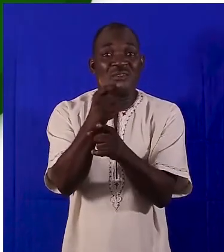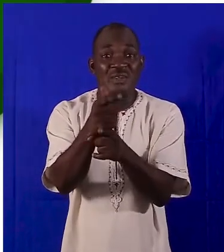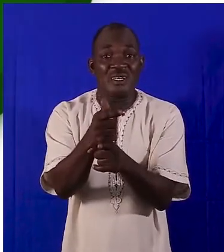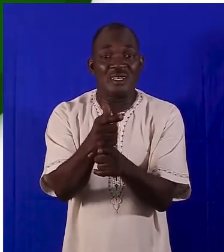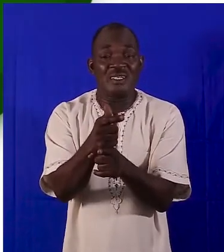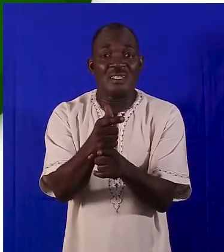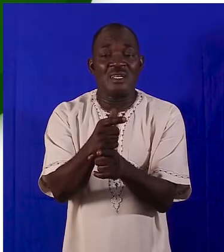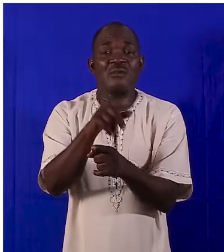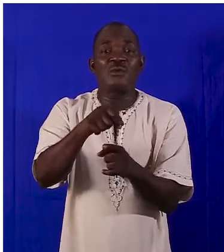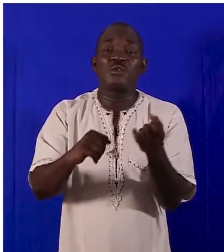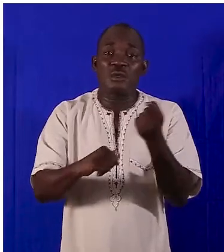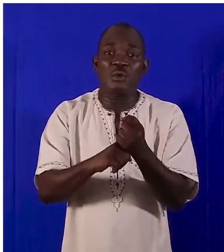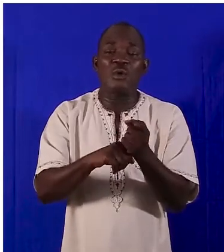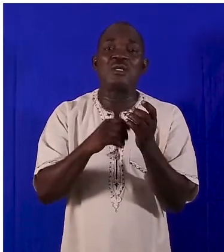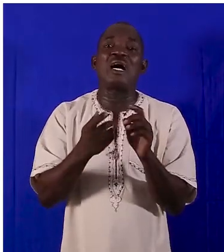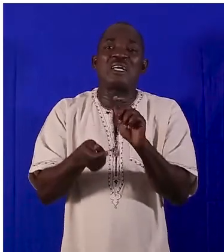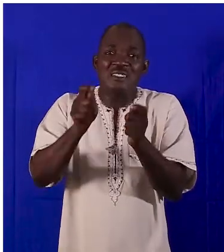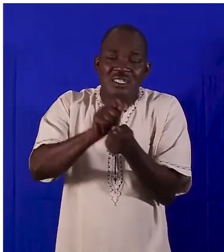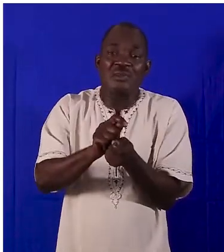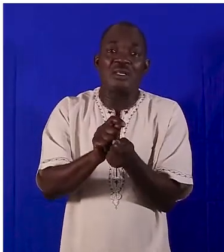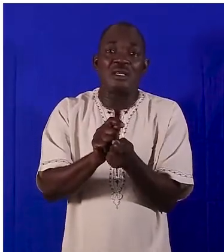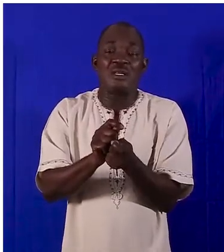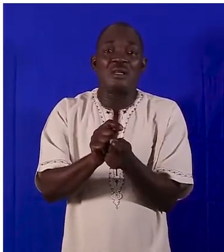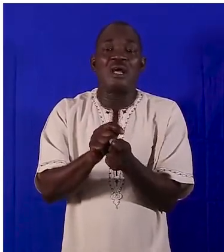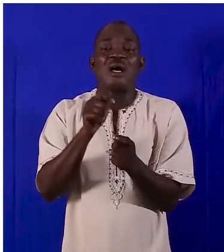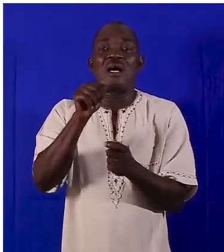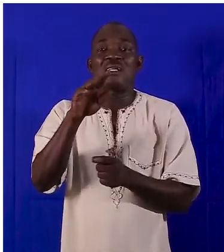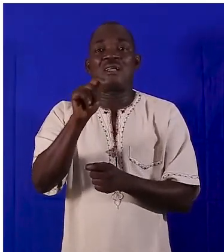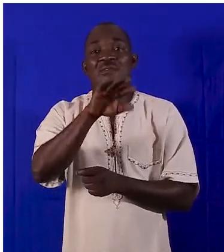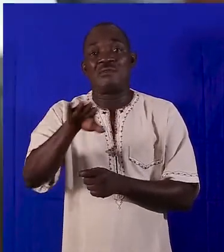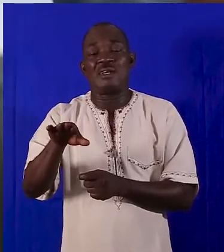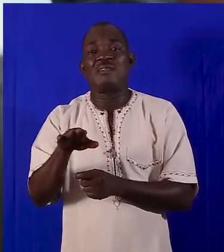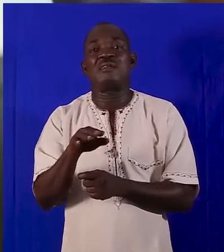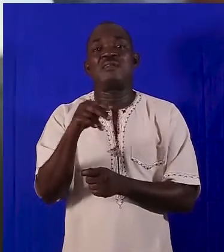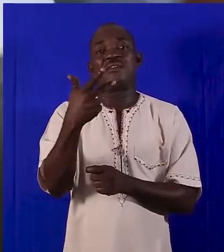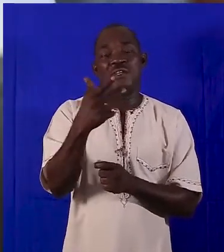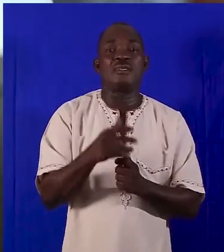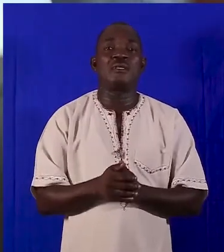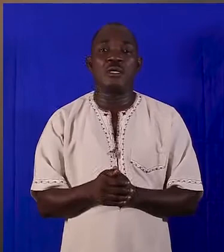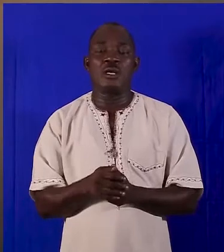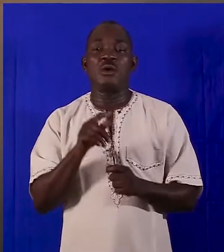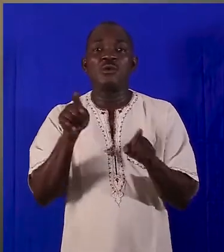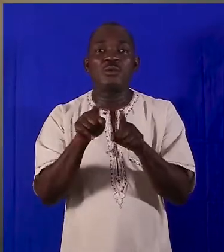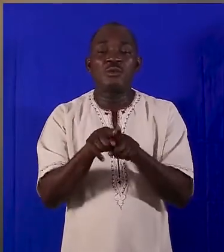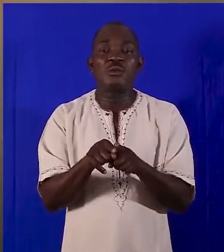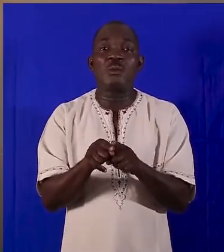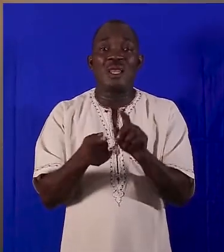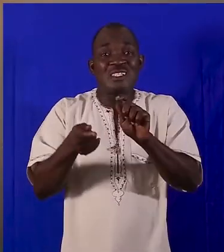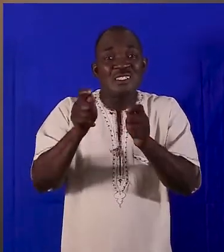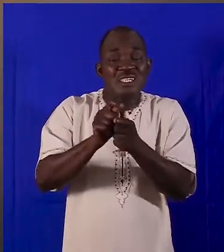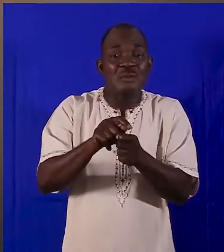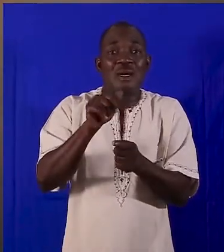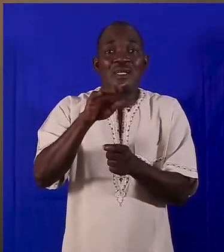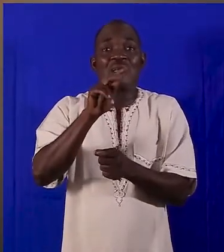should vote in favor of the proposed amendment of Article 55, Clause 3. Also, the